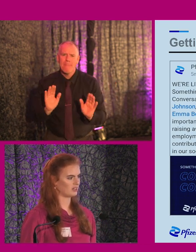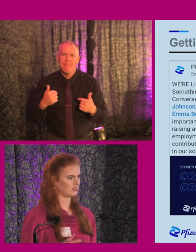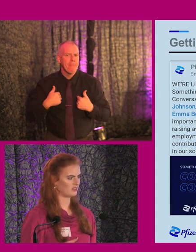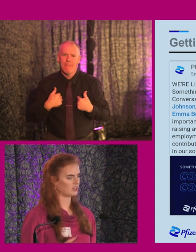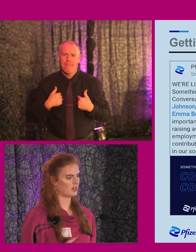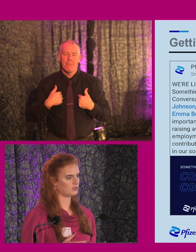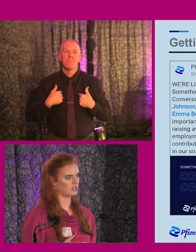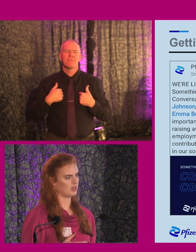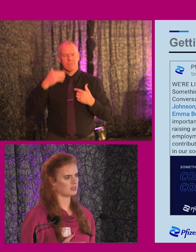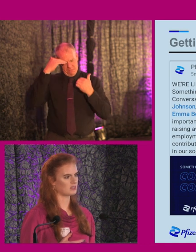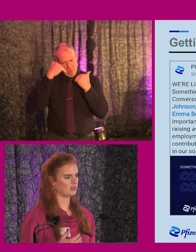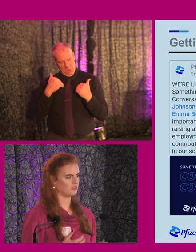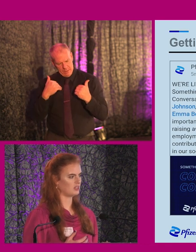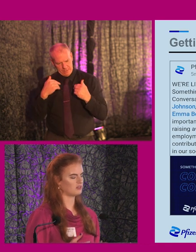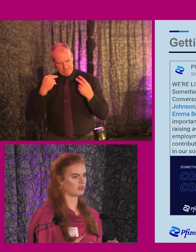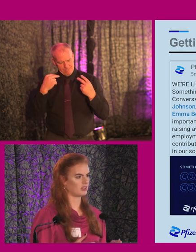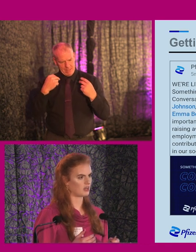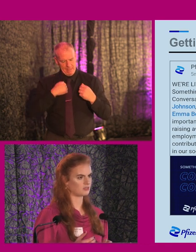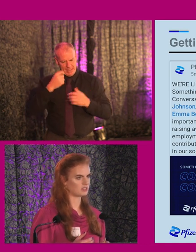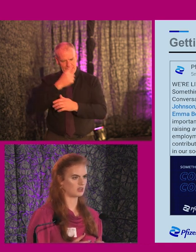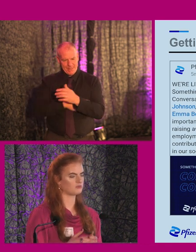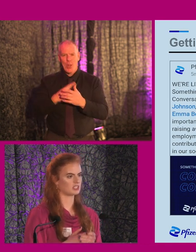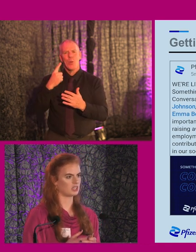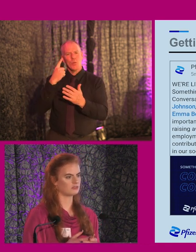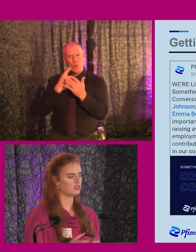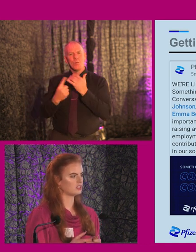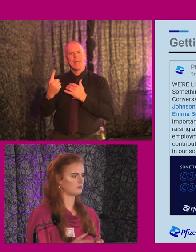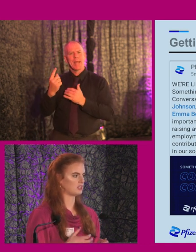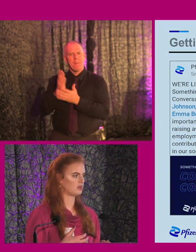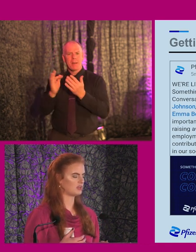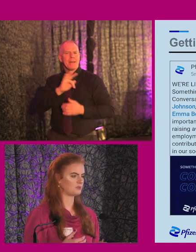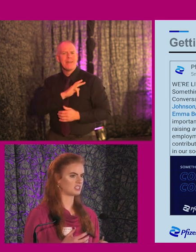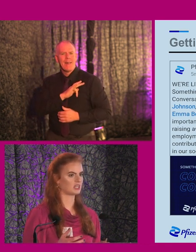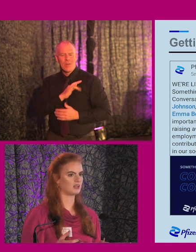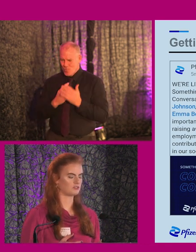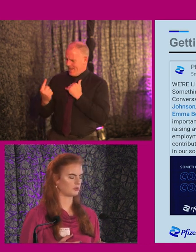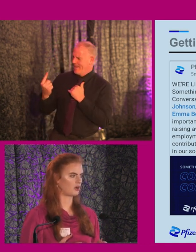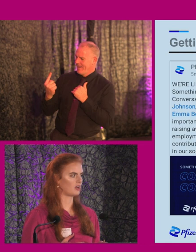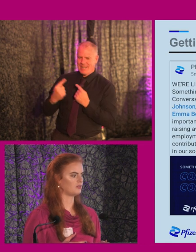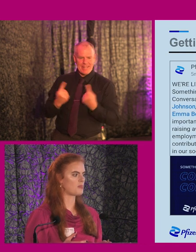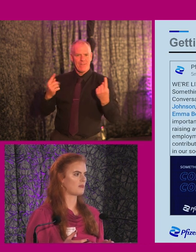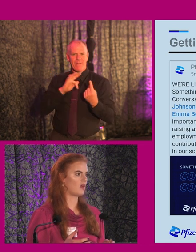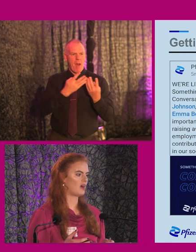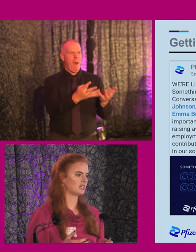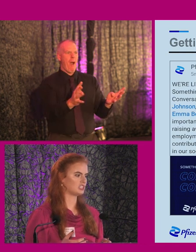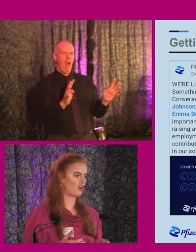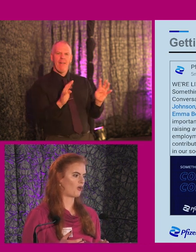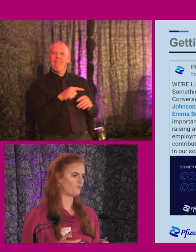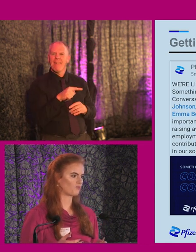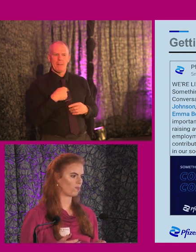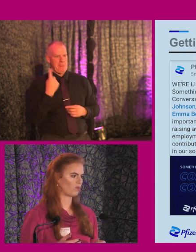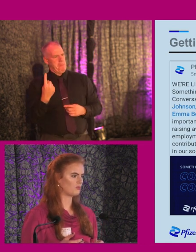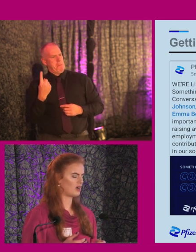I think of it now today as a unique and defining characteristic of myself, something that makes me stand out from the crowd and